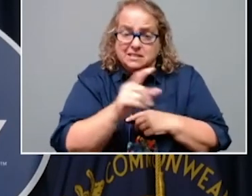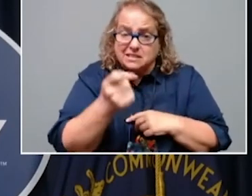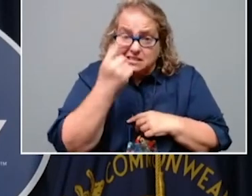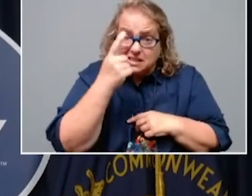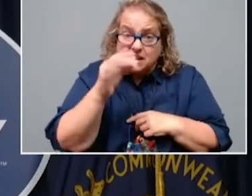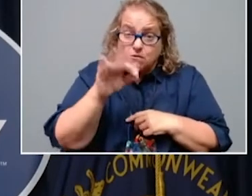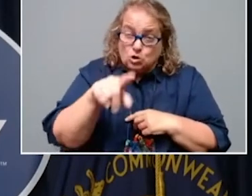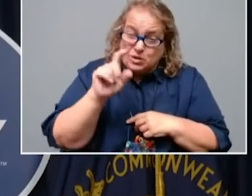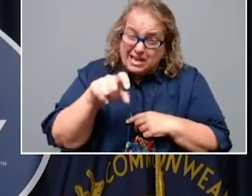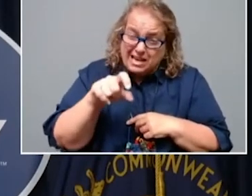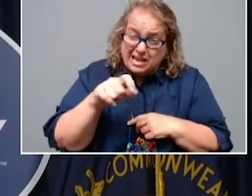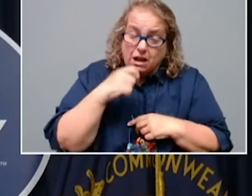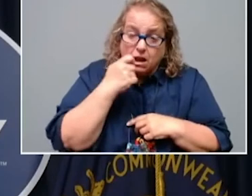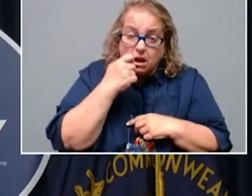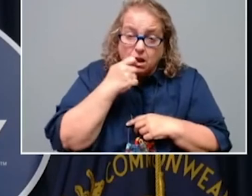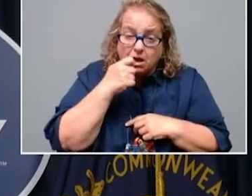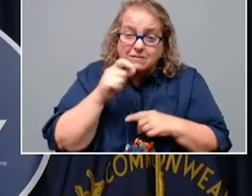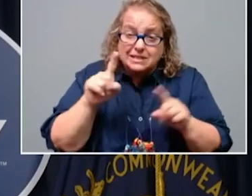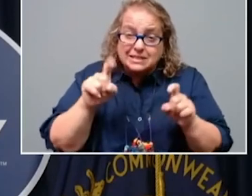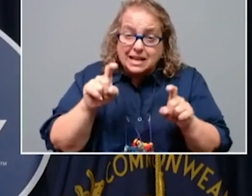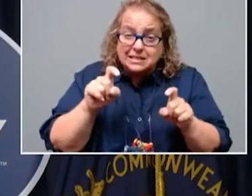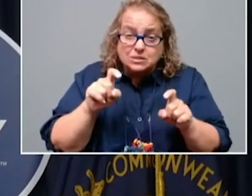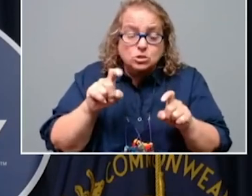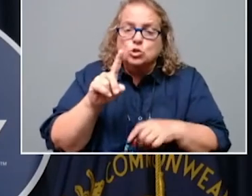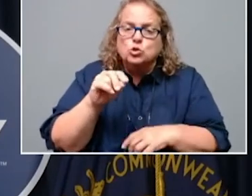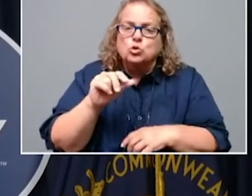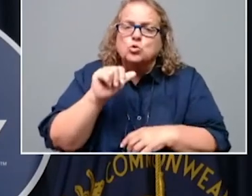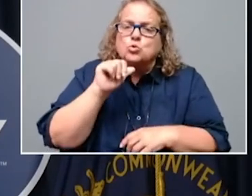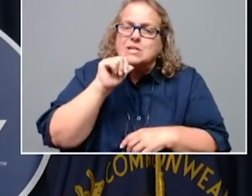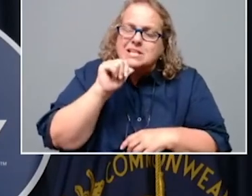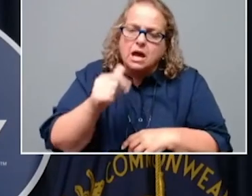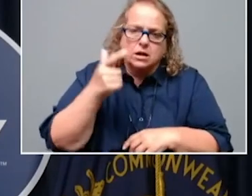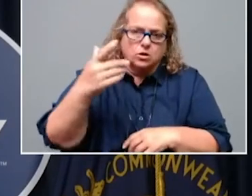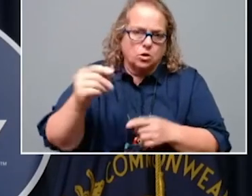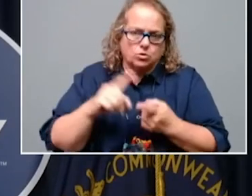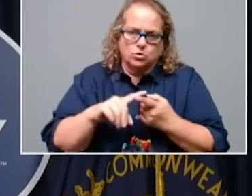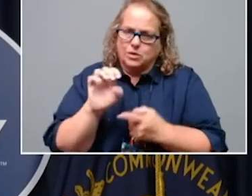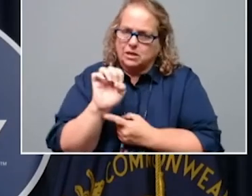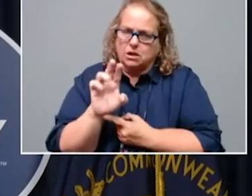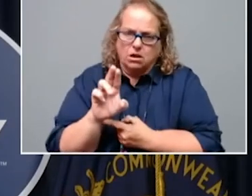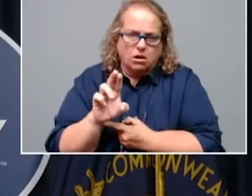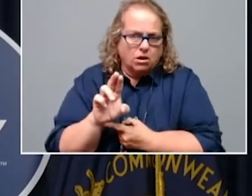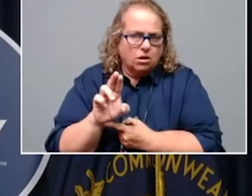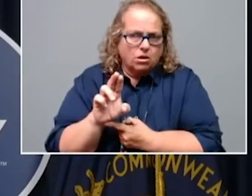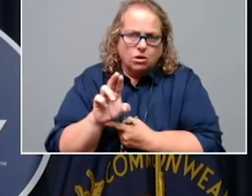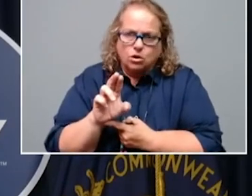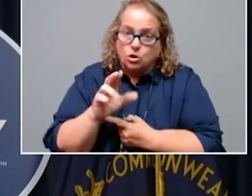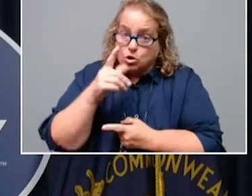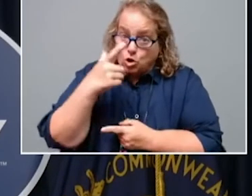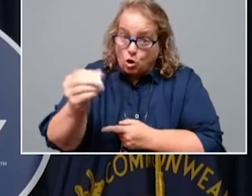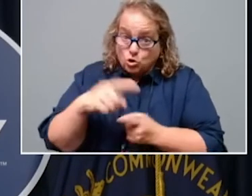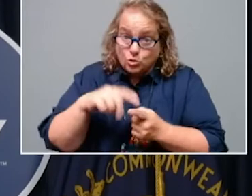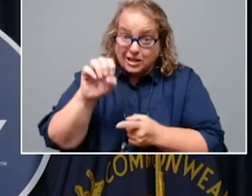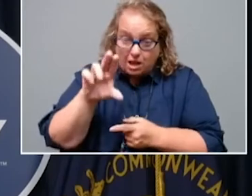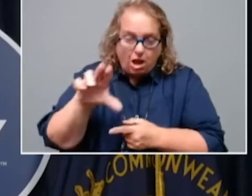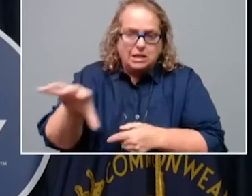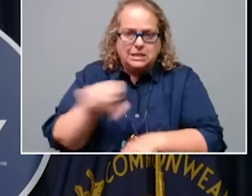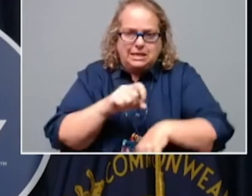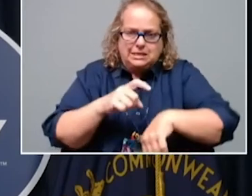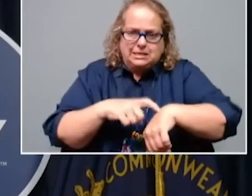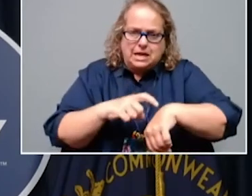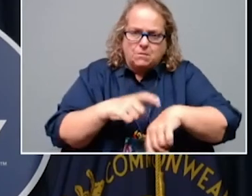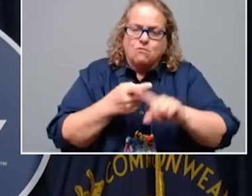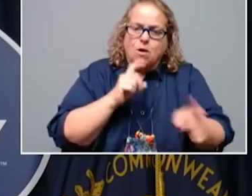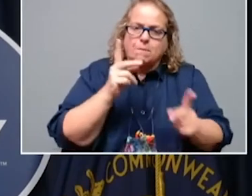even if you're symptomatic, do not go to the ER. Going there could take away needed time from those that